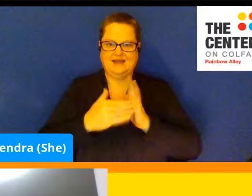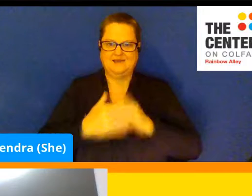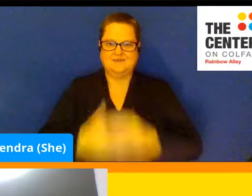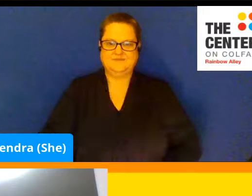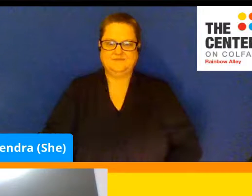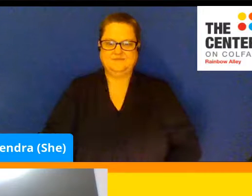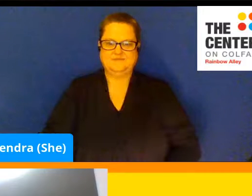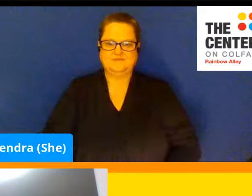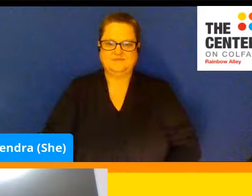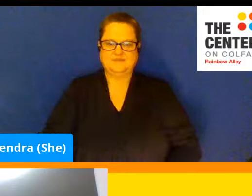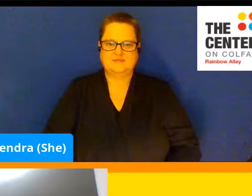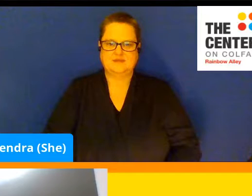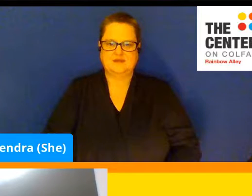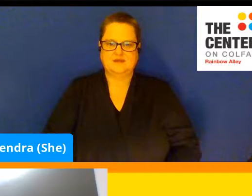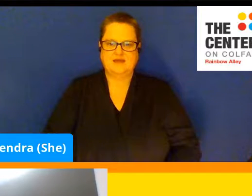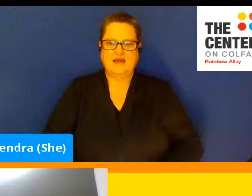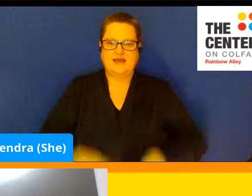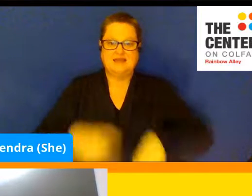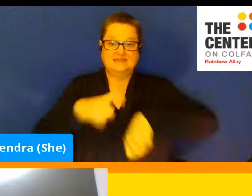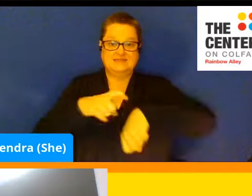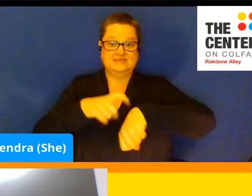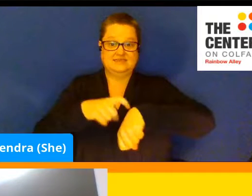I'm going to set a timer for five minutes.